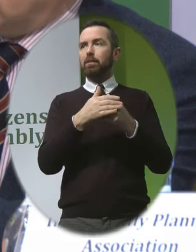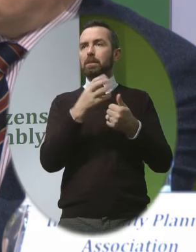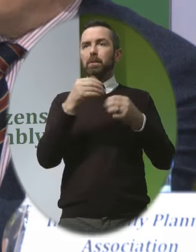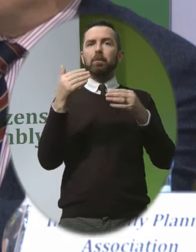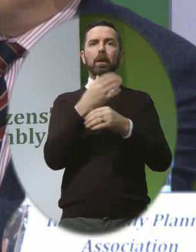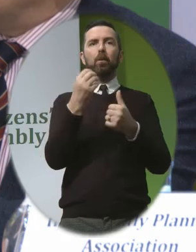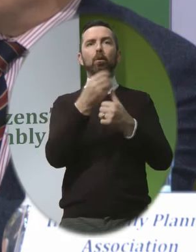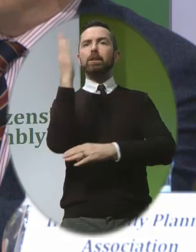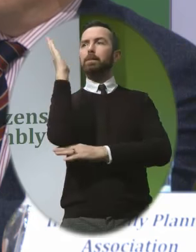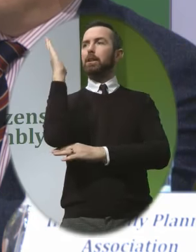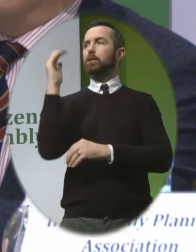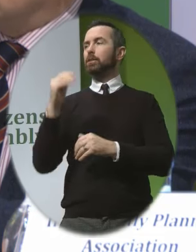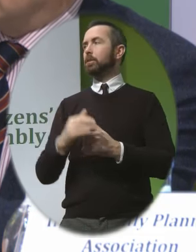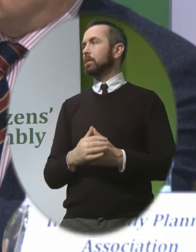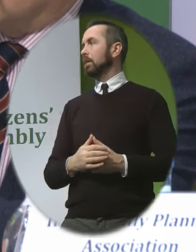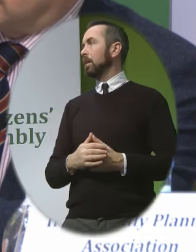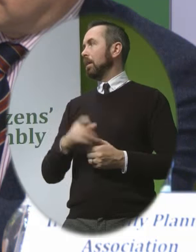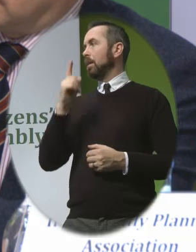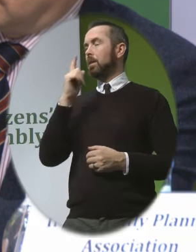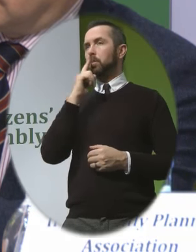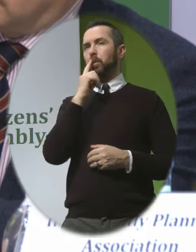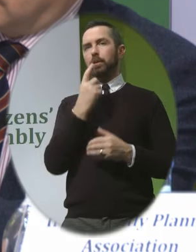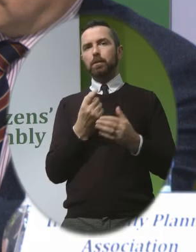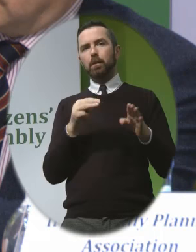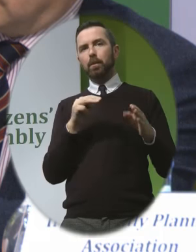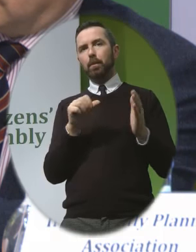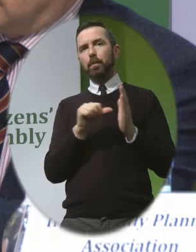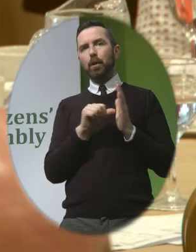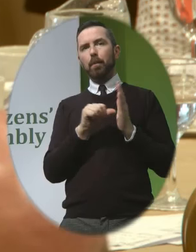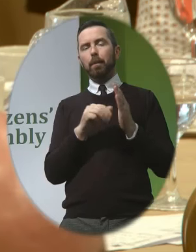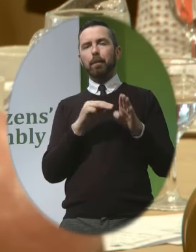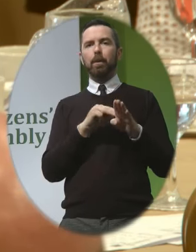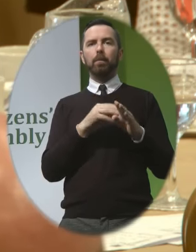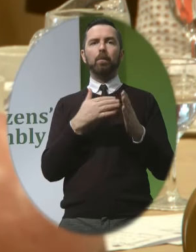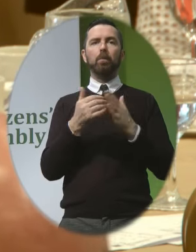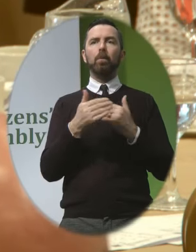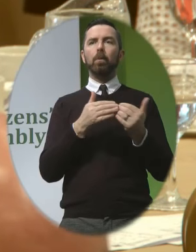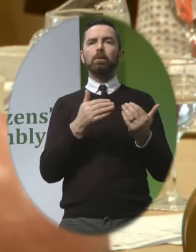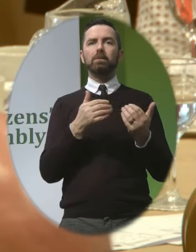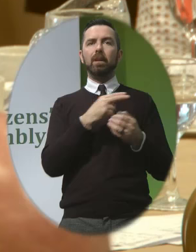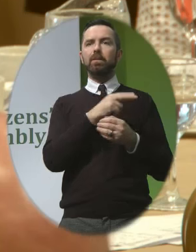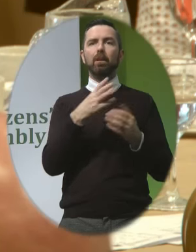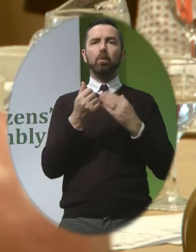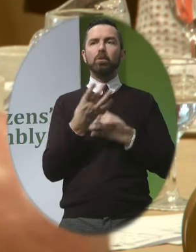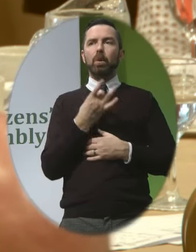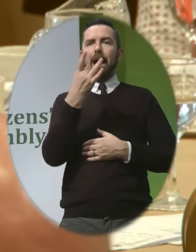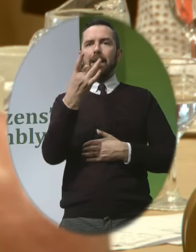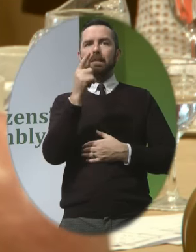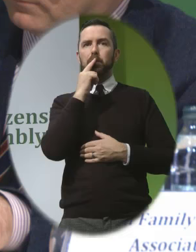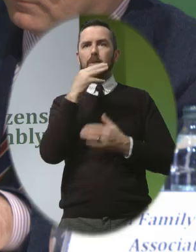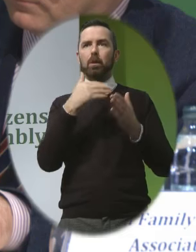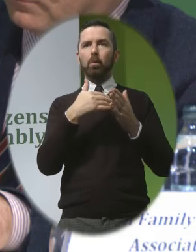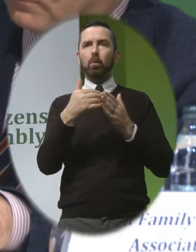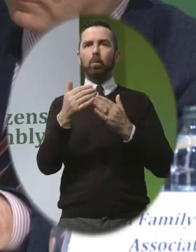But the problem is not what you asked so much But what